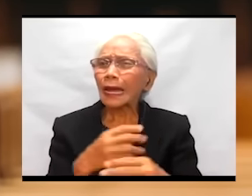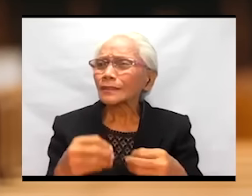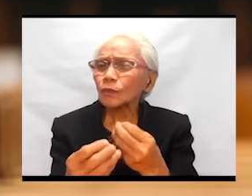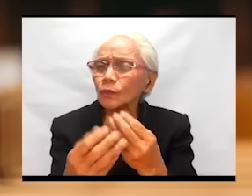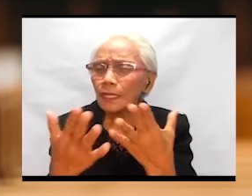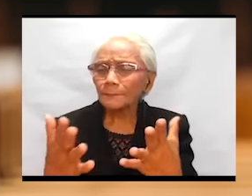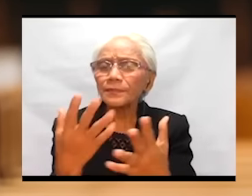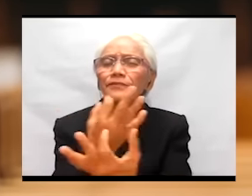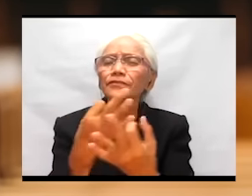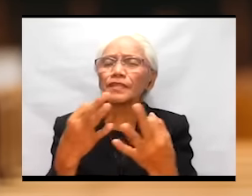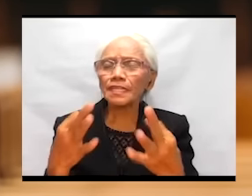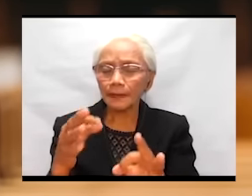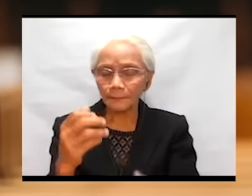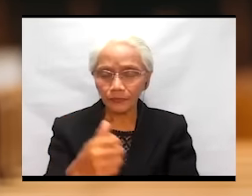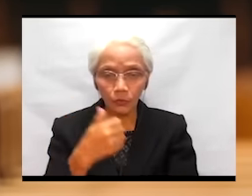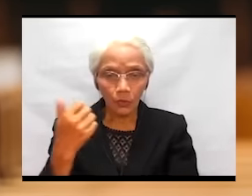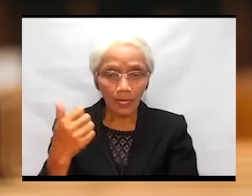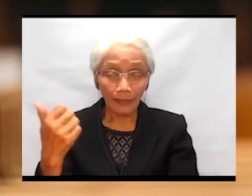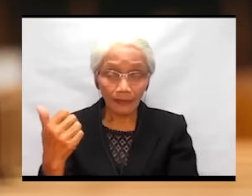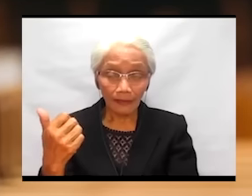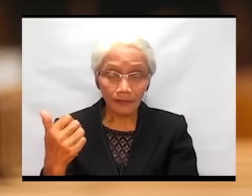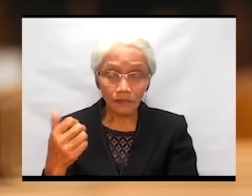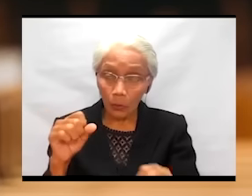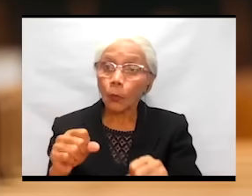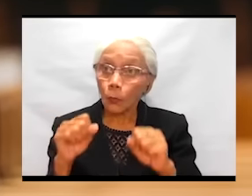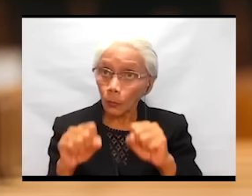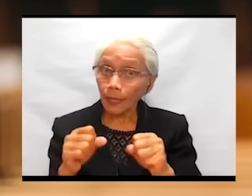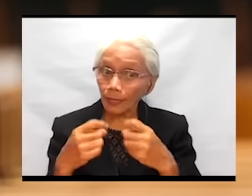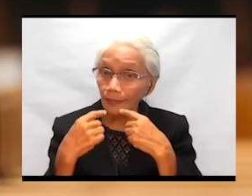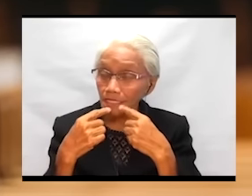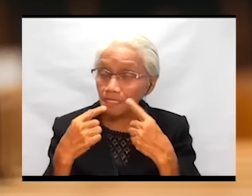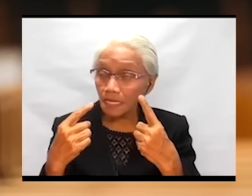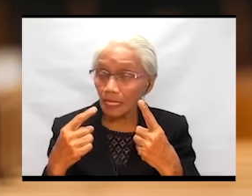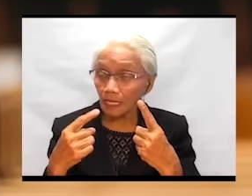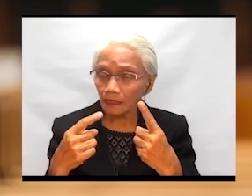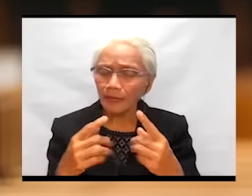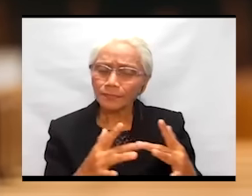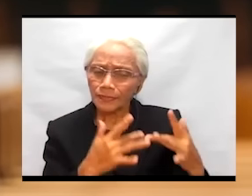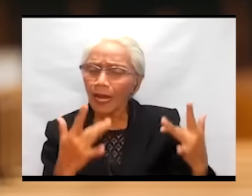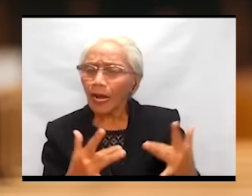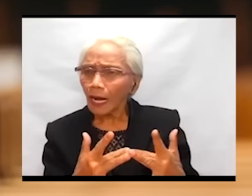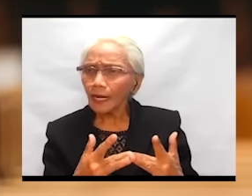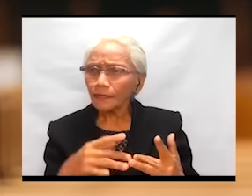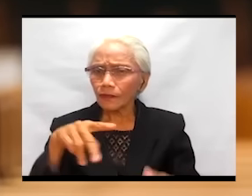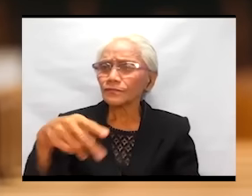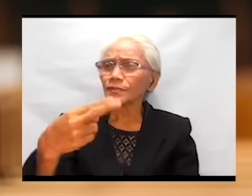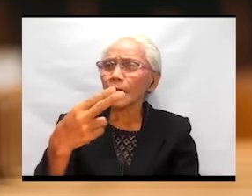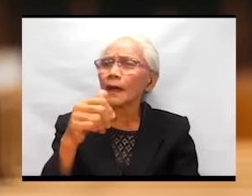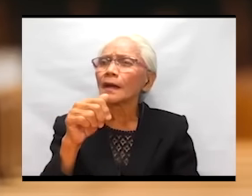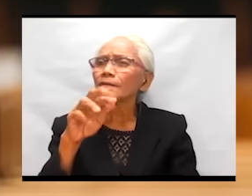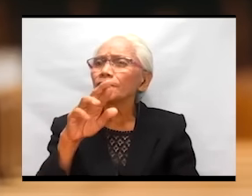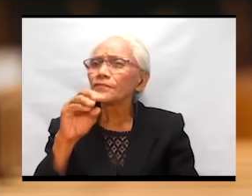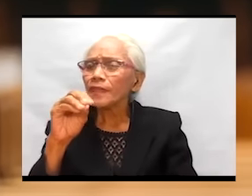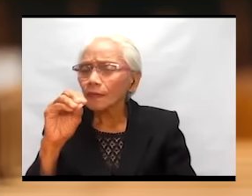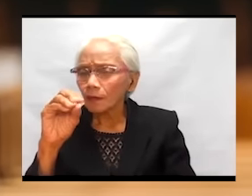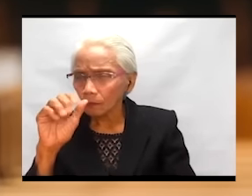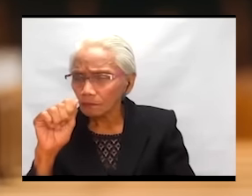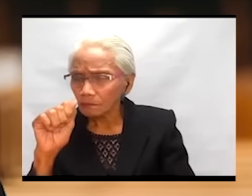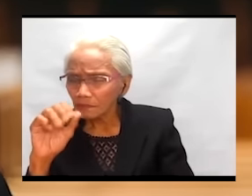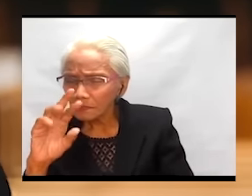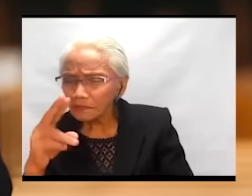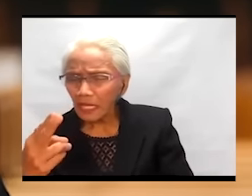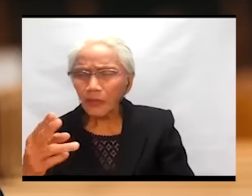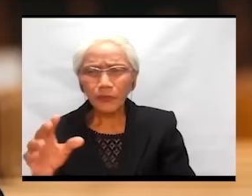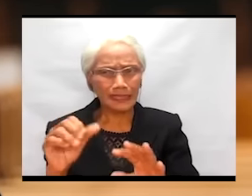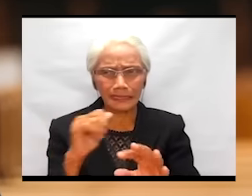say that the heart of the Pharaoh was an unfree heart also. He